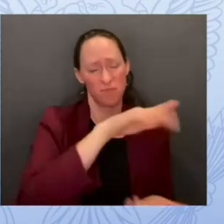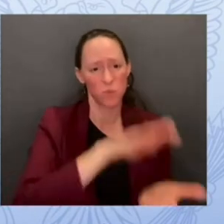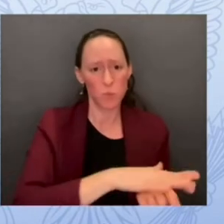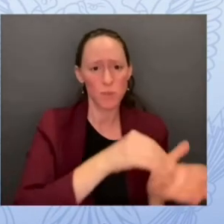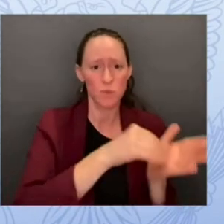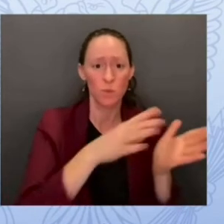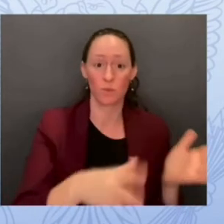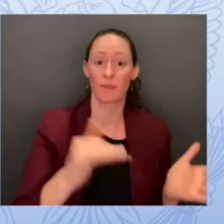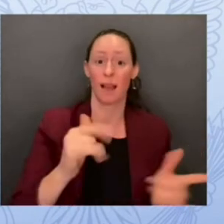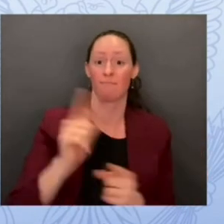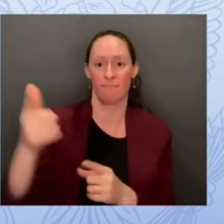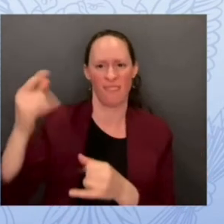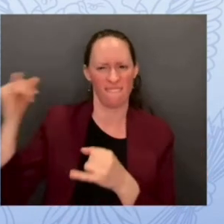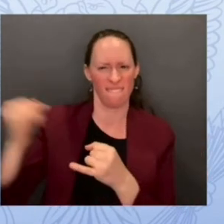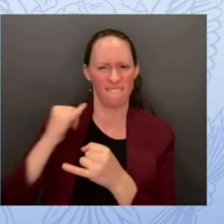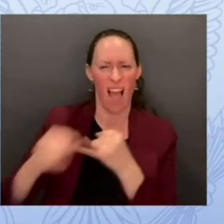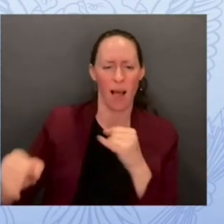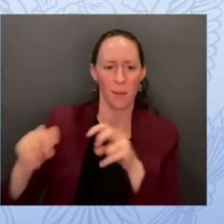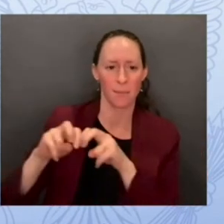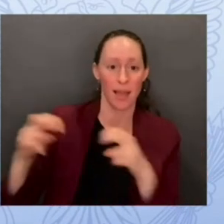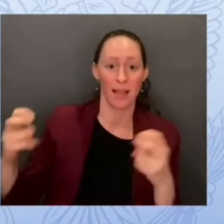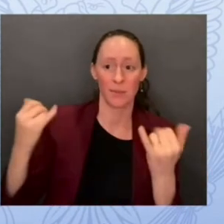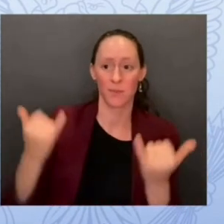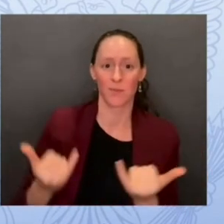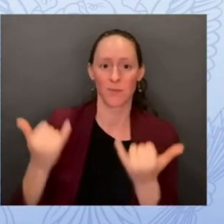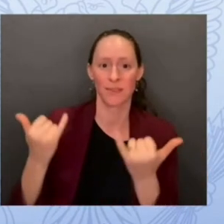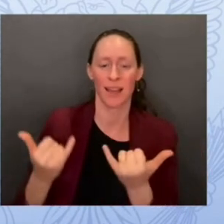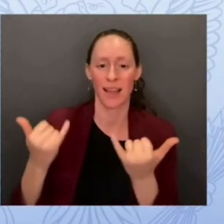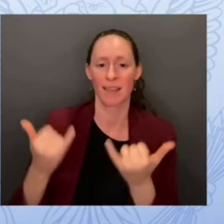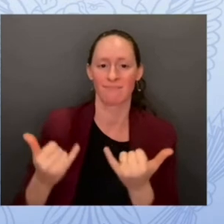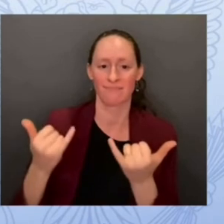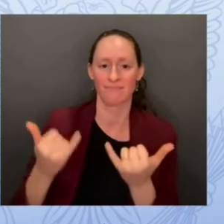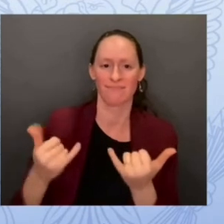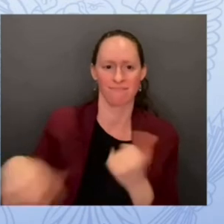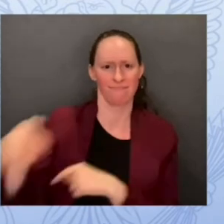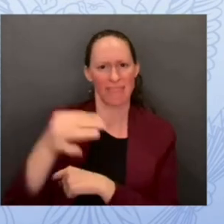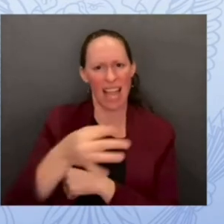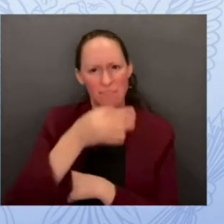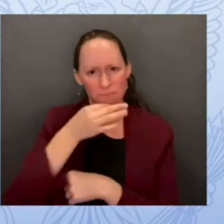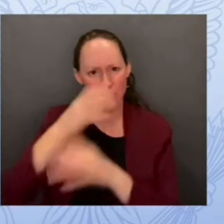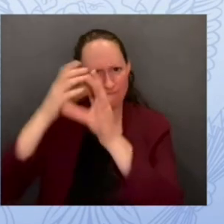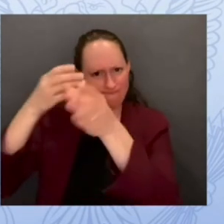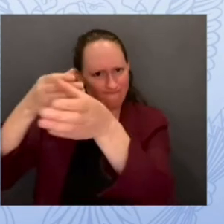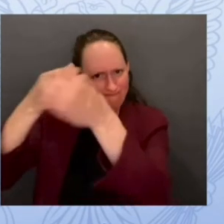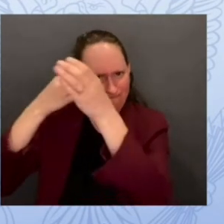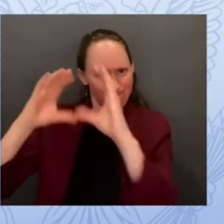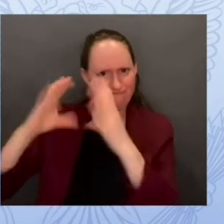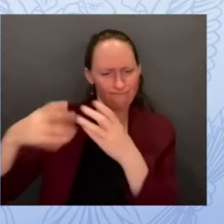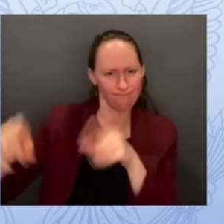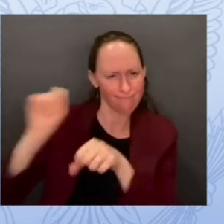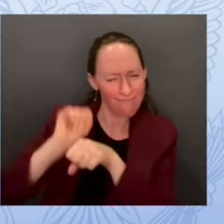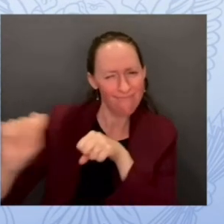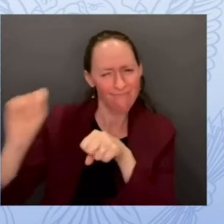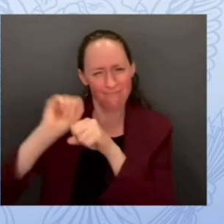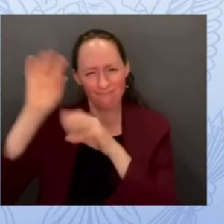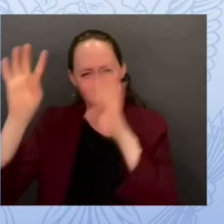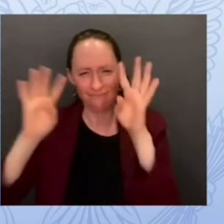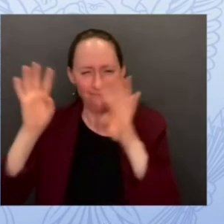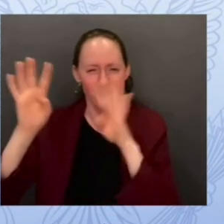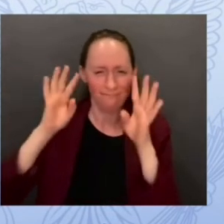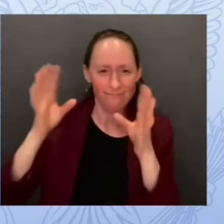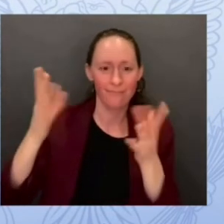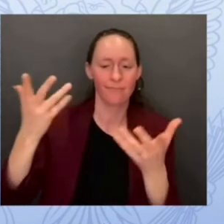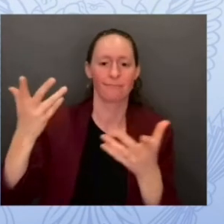today a group of experts whose work has been particularly innovative and inspiring who share approaches to